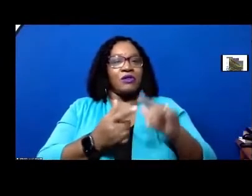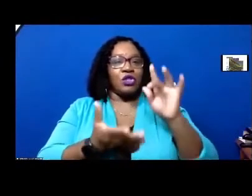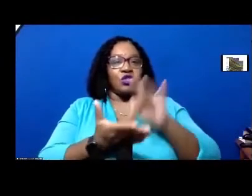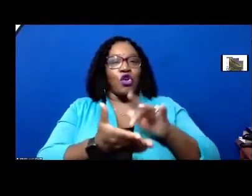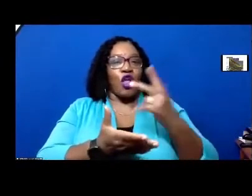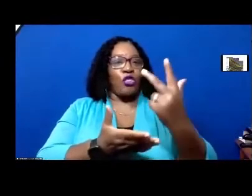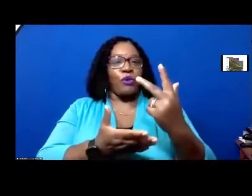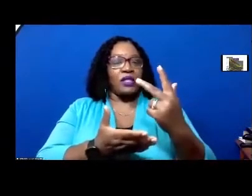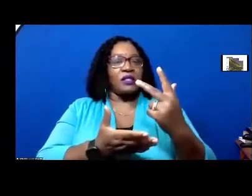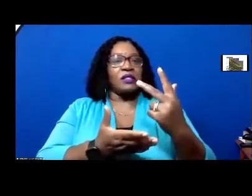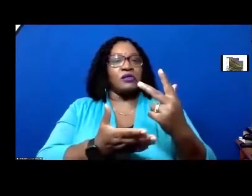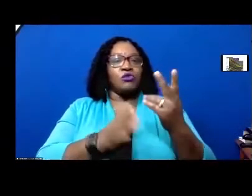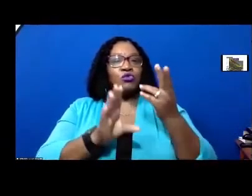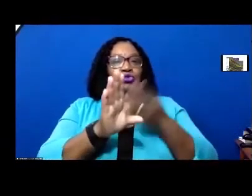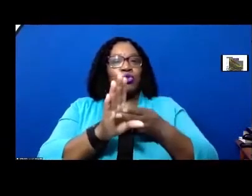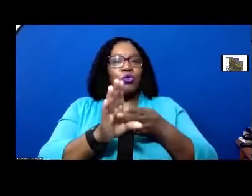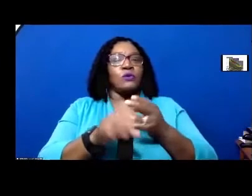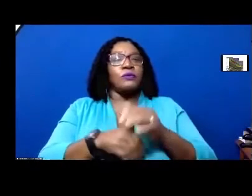join the speaker team